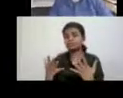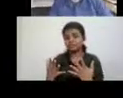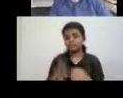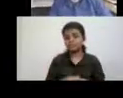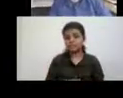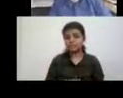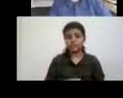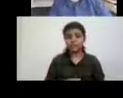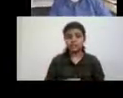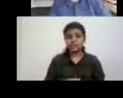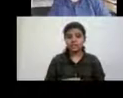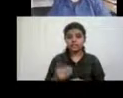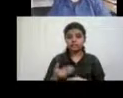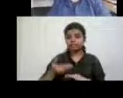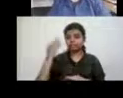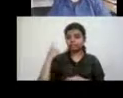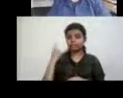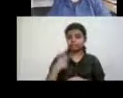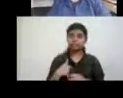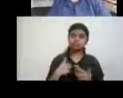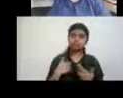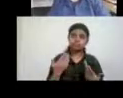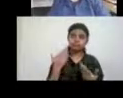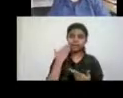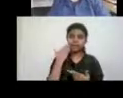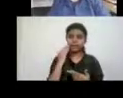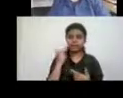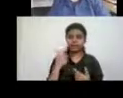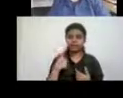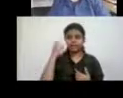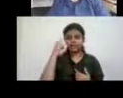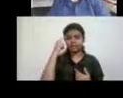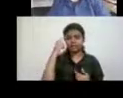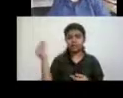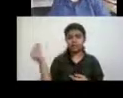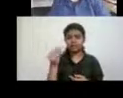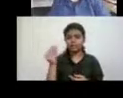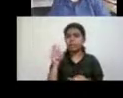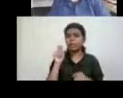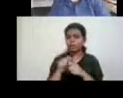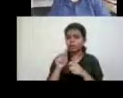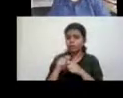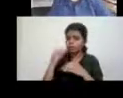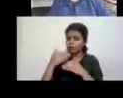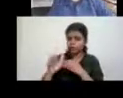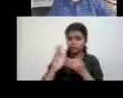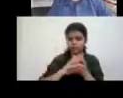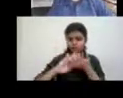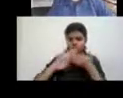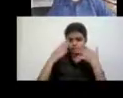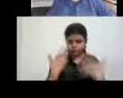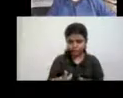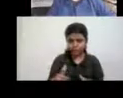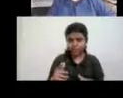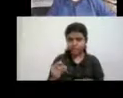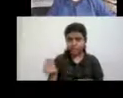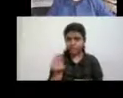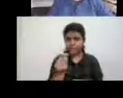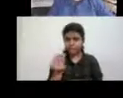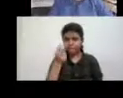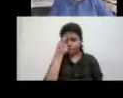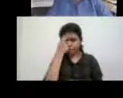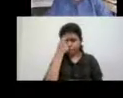Do you know what year that came out? And I, I think that there were certainly works that were done on issues like